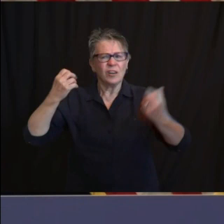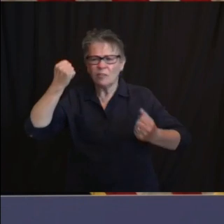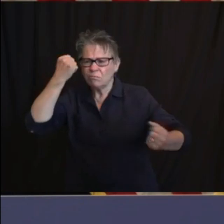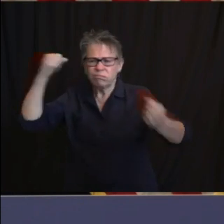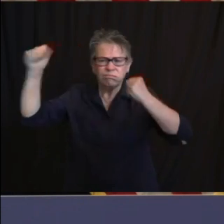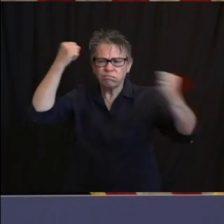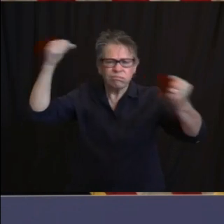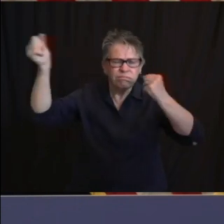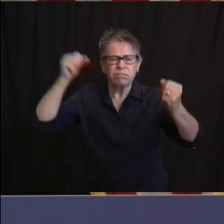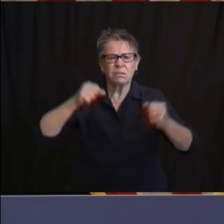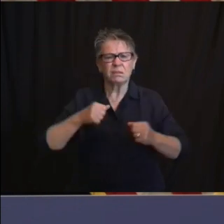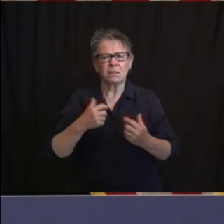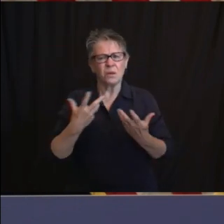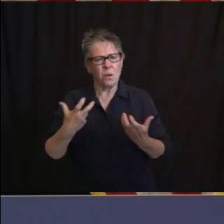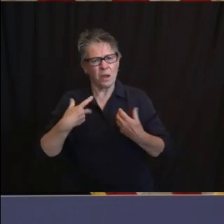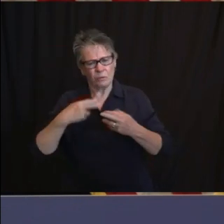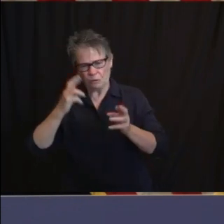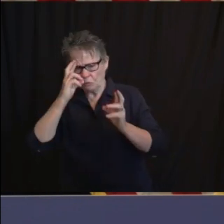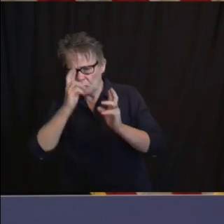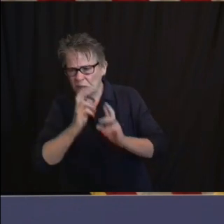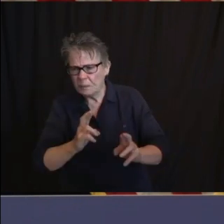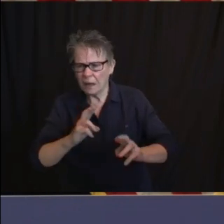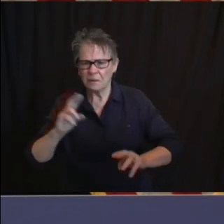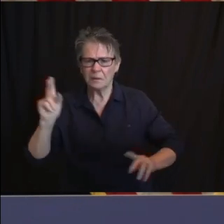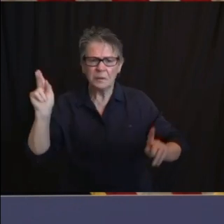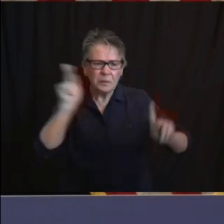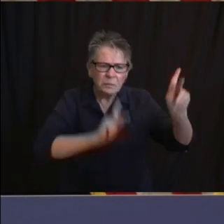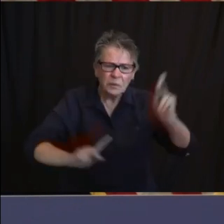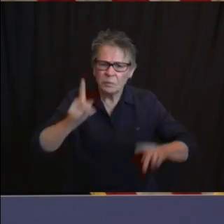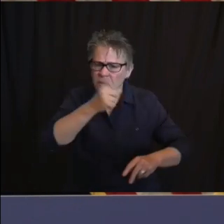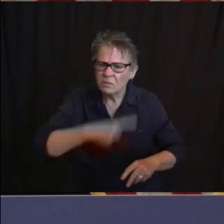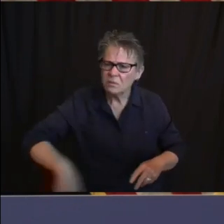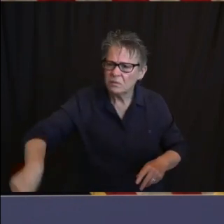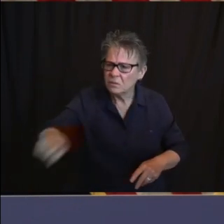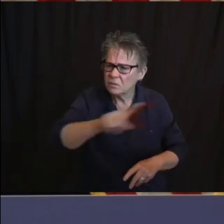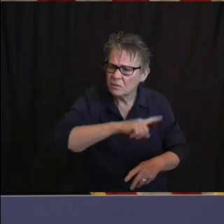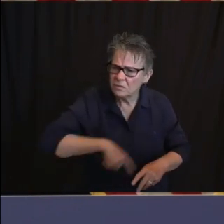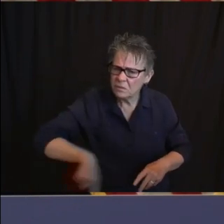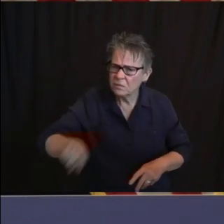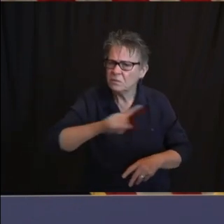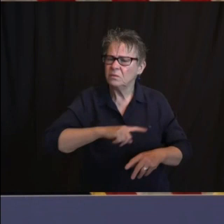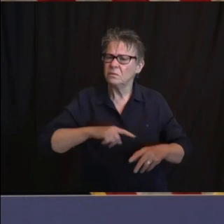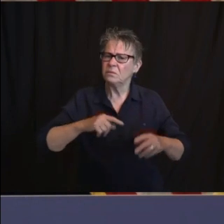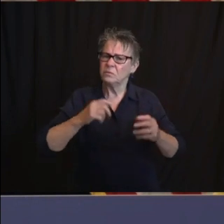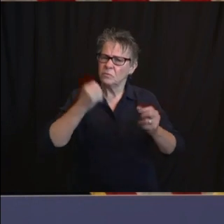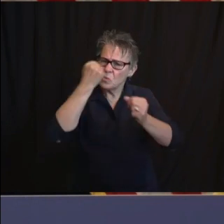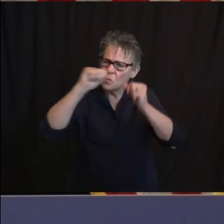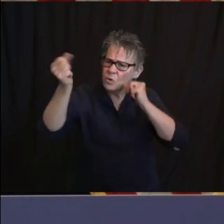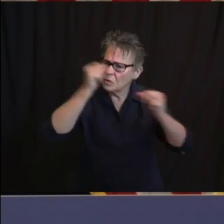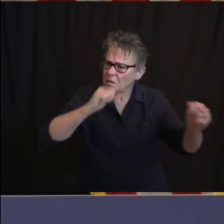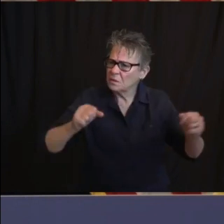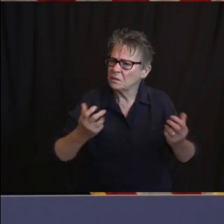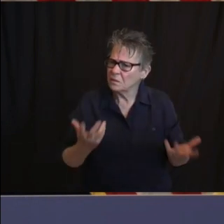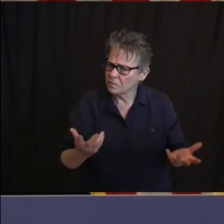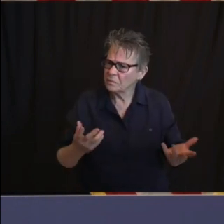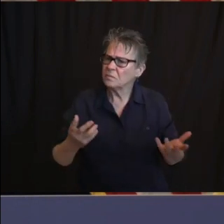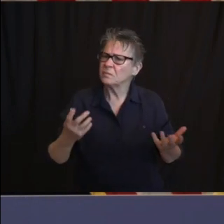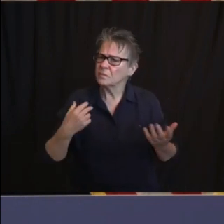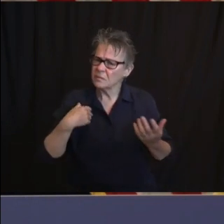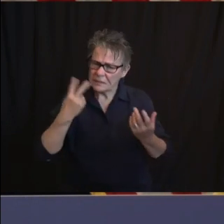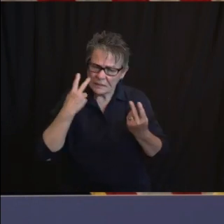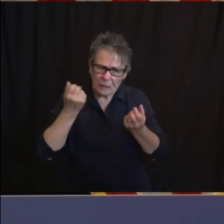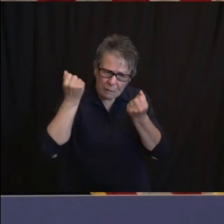folks to peacefully protest. But I would say, I mentioned already, there were a fair amount of masks. So I would ask folks, please